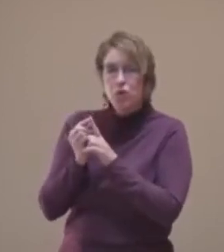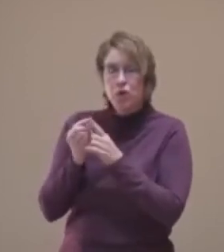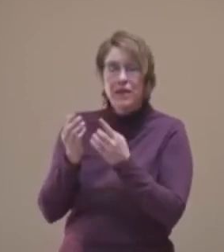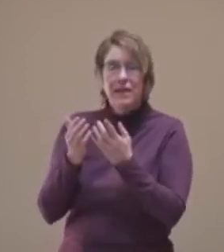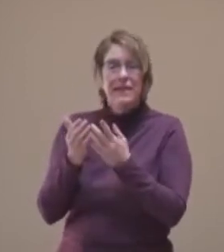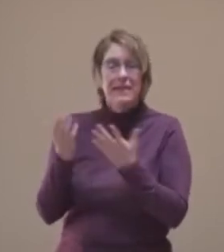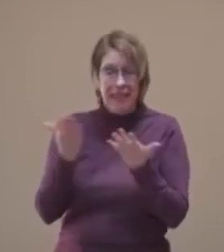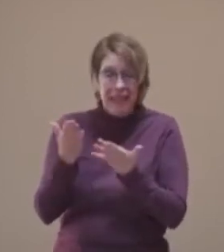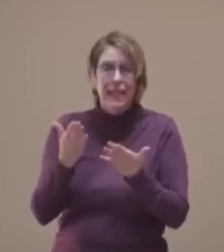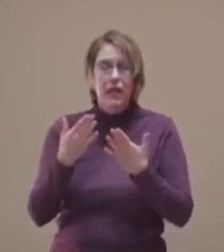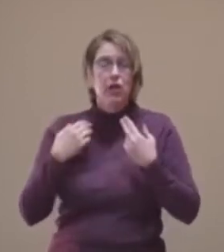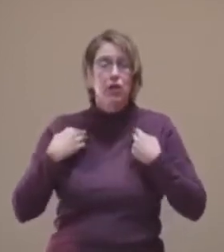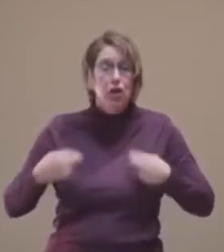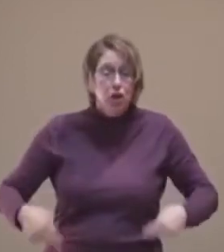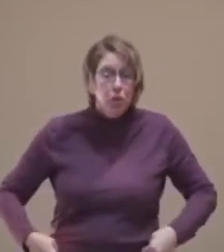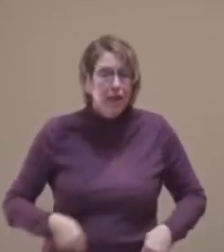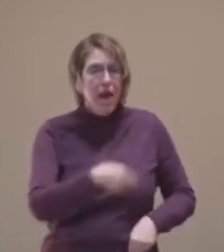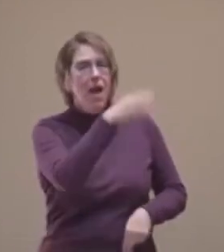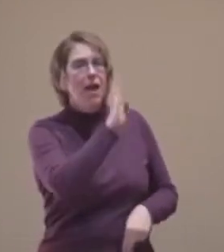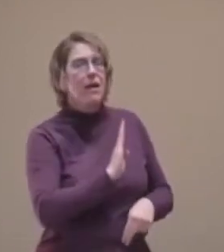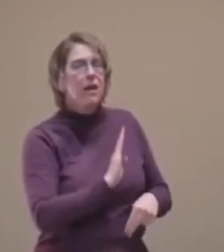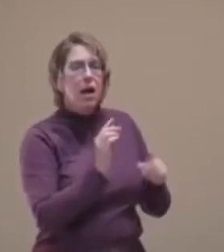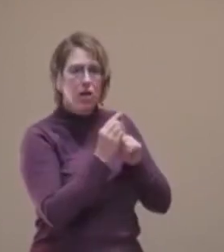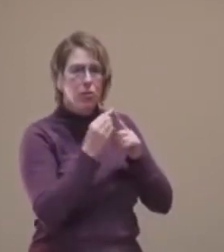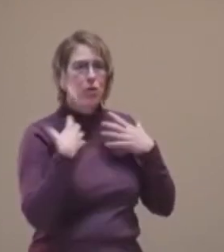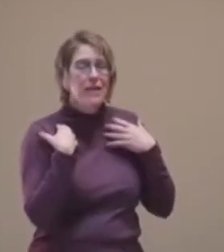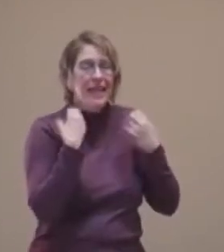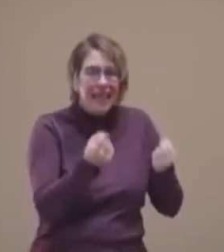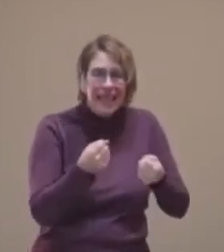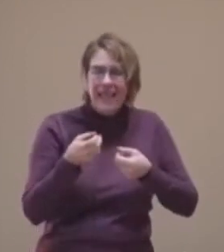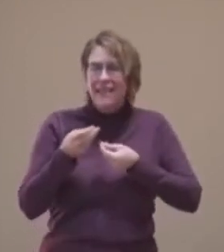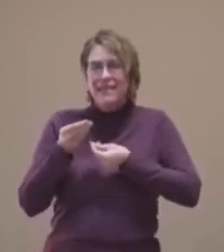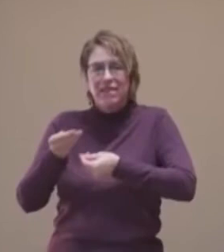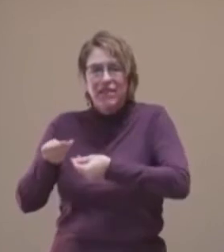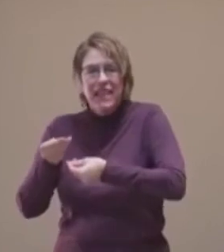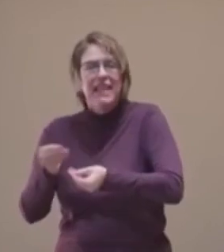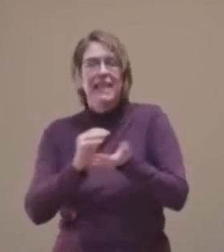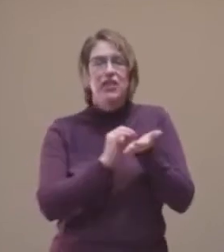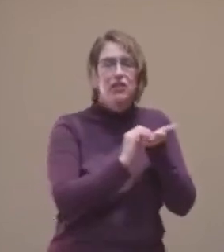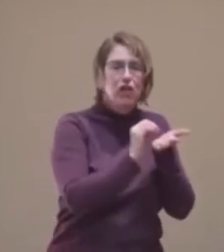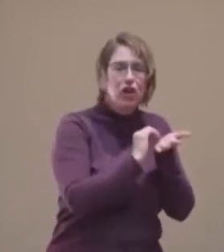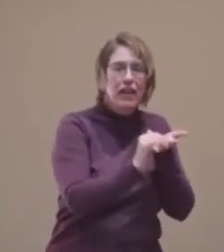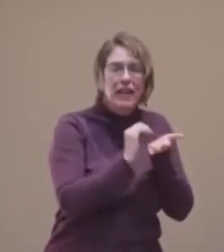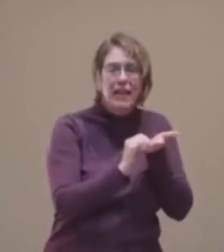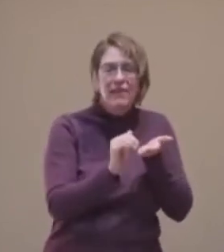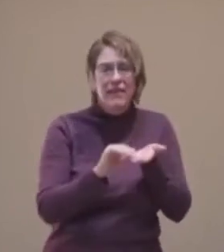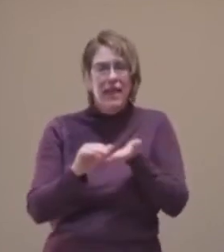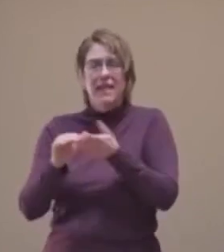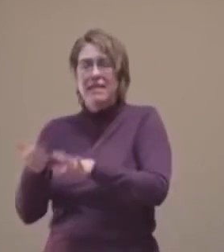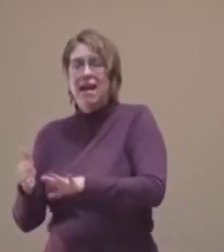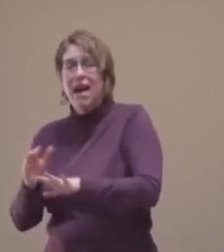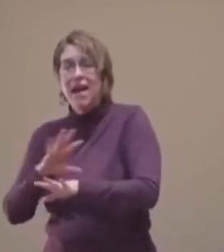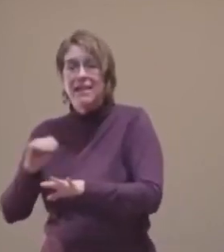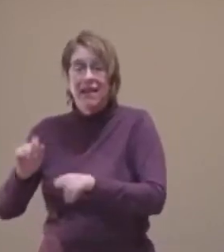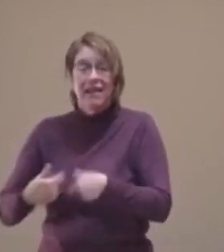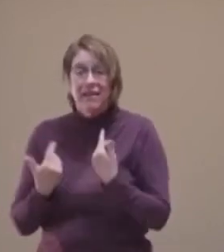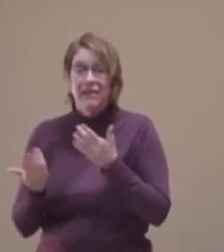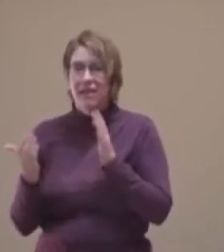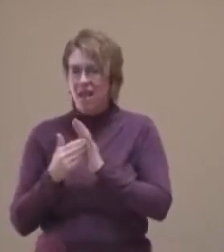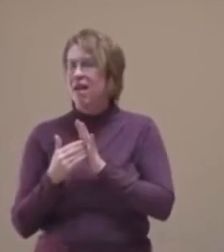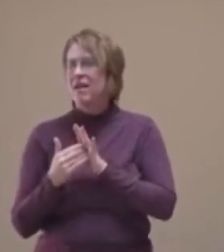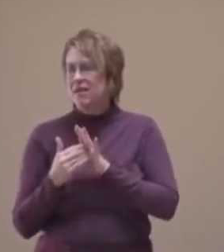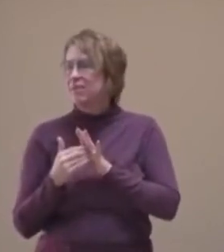God's word heals. God's word feeds. God's word forgives. God's word dies and lives again.